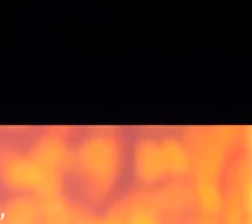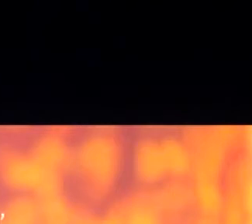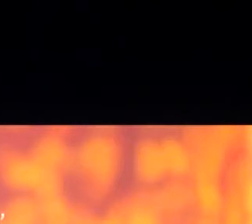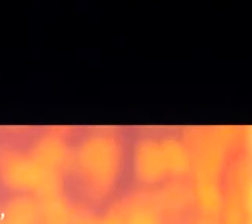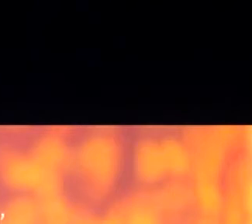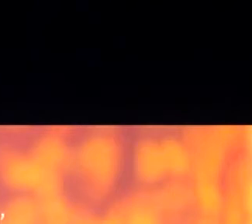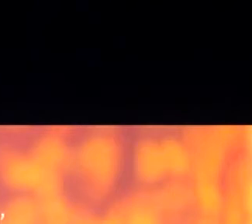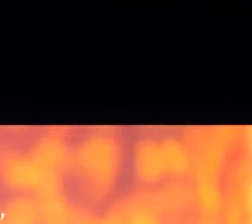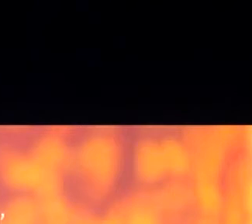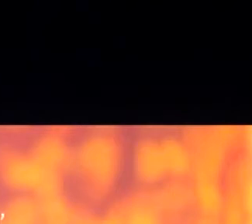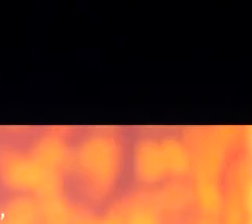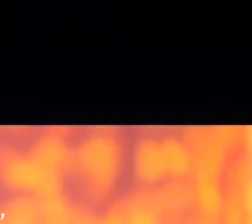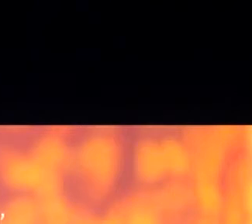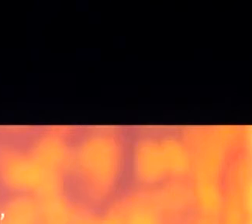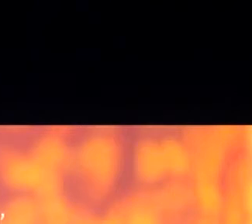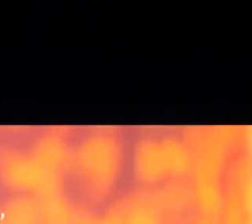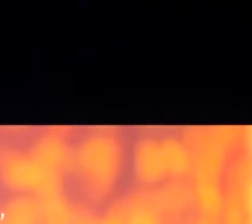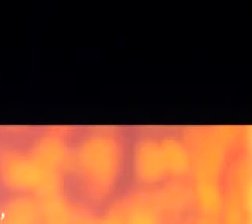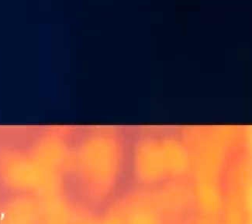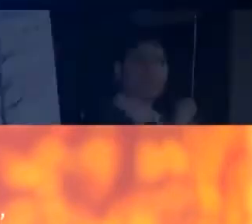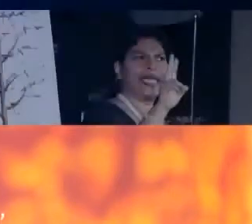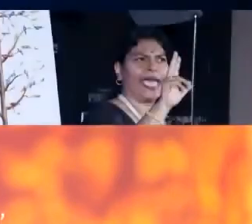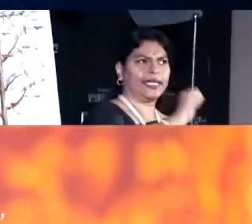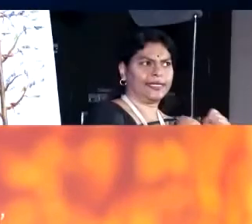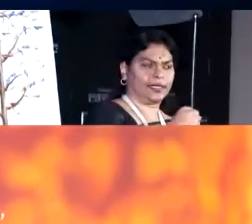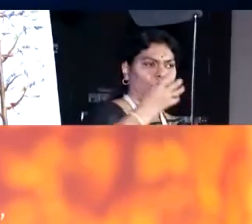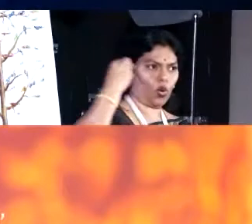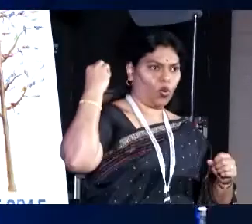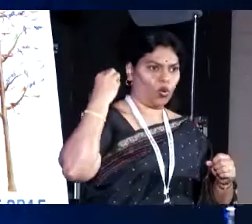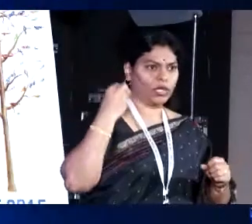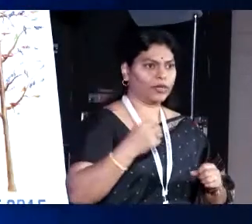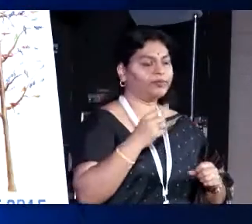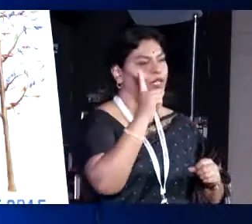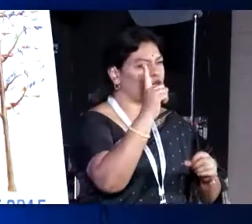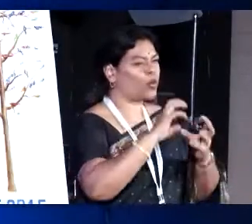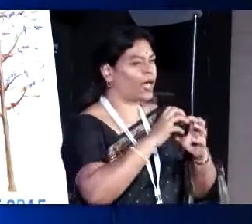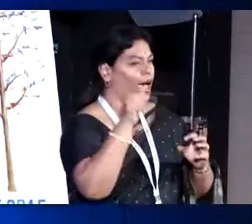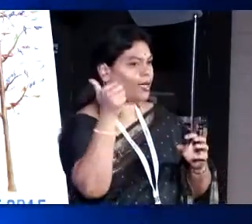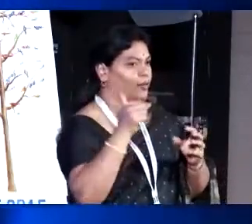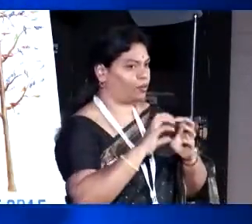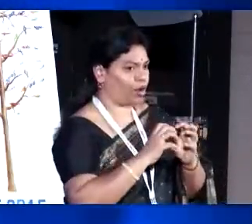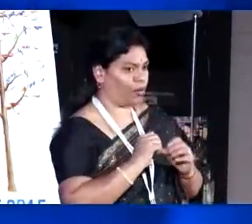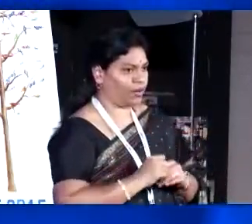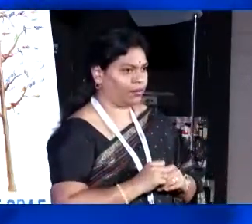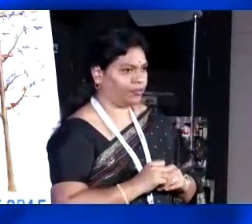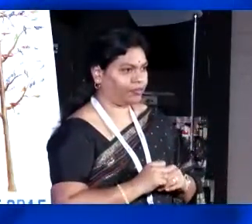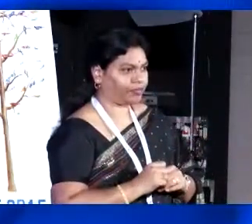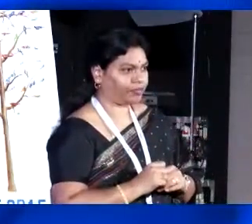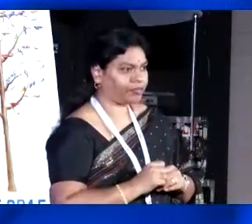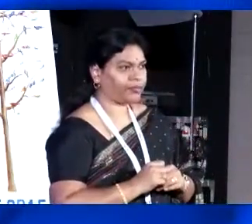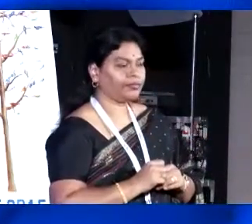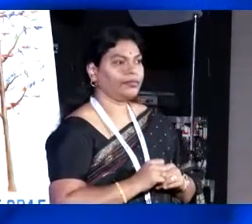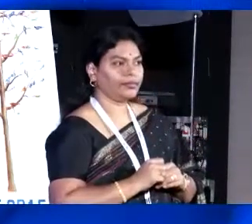2004-05, we were about 6-7 years, 8 years old. We raised another issue because by that time we understood that there is acute